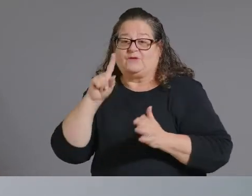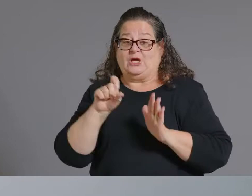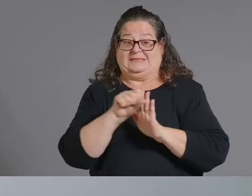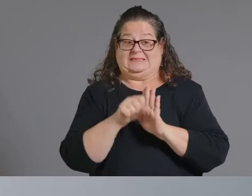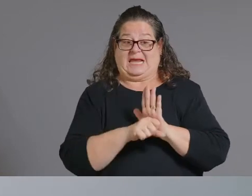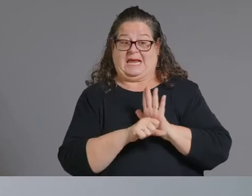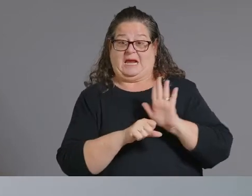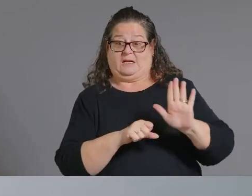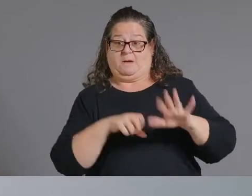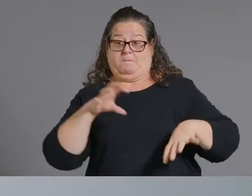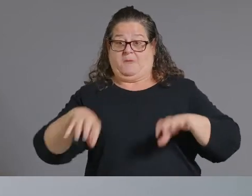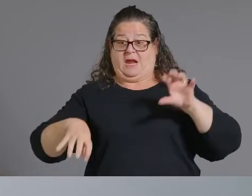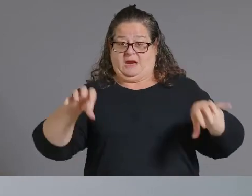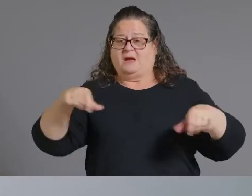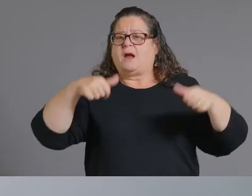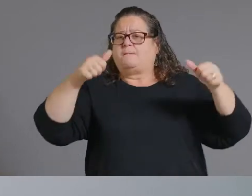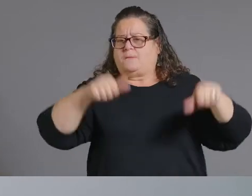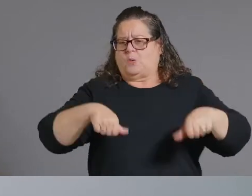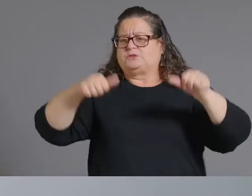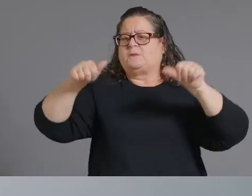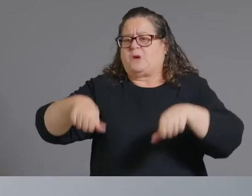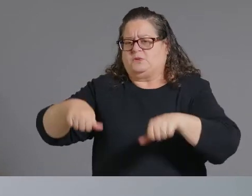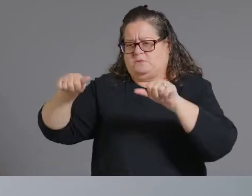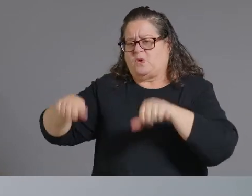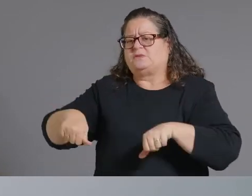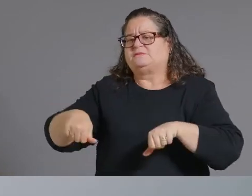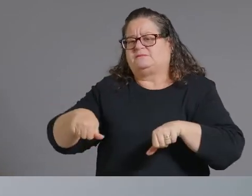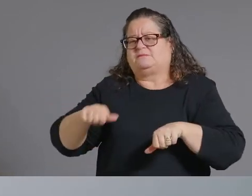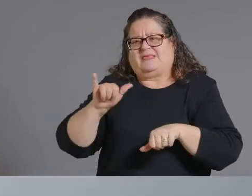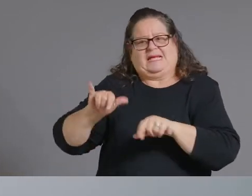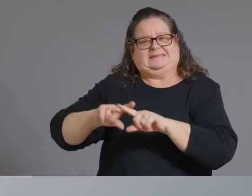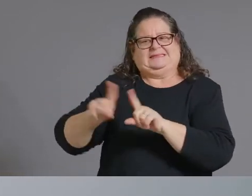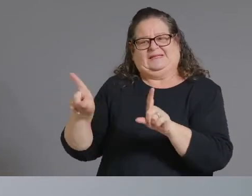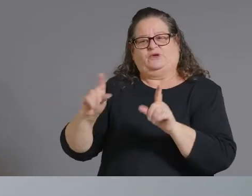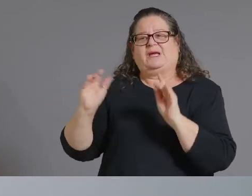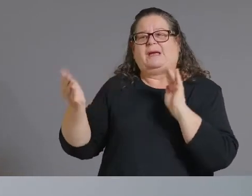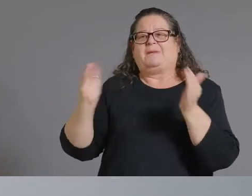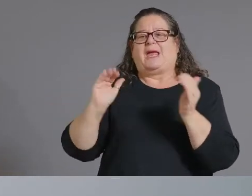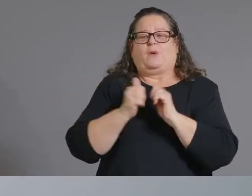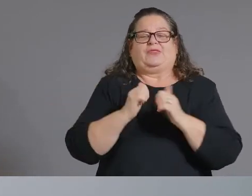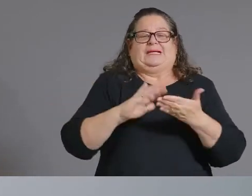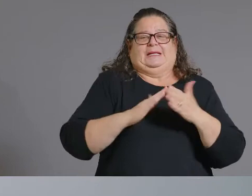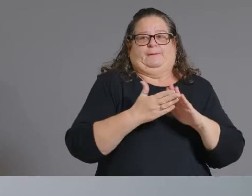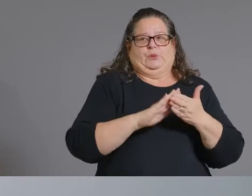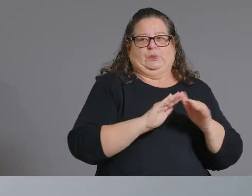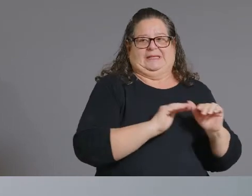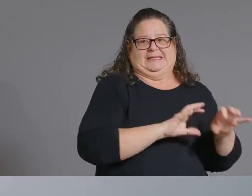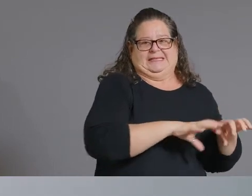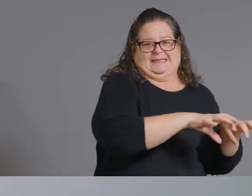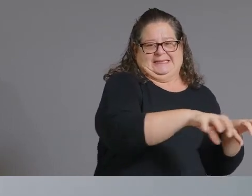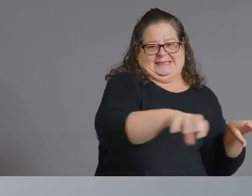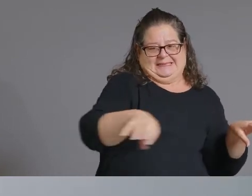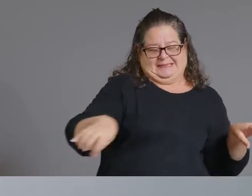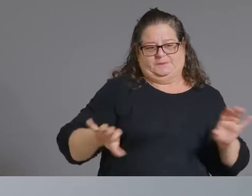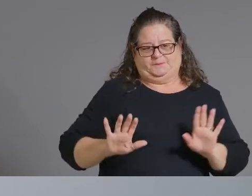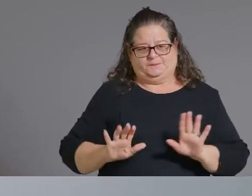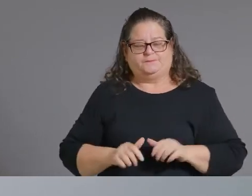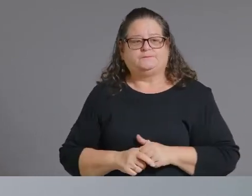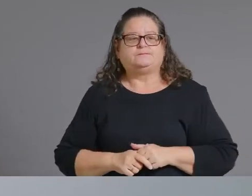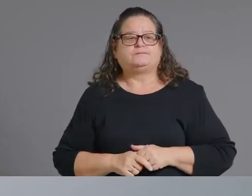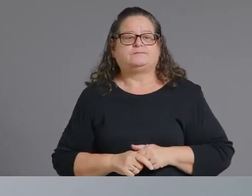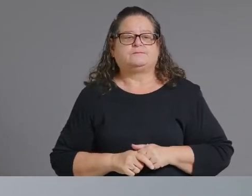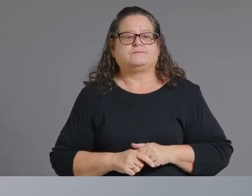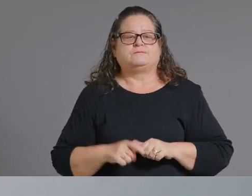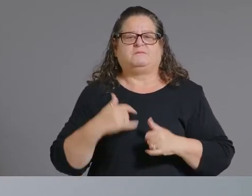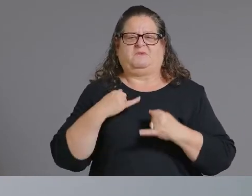much different than the than the um the community pop-up events okay and then one final thing is